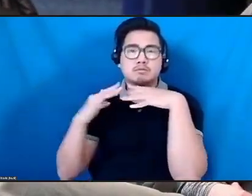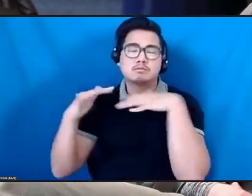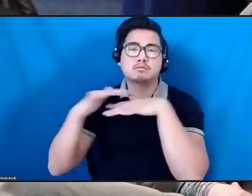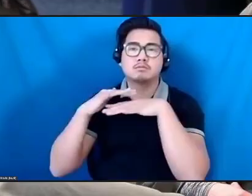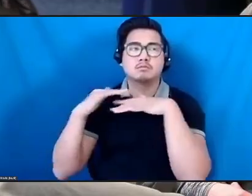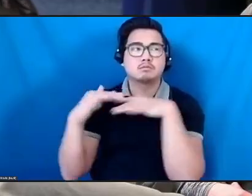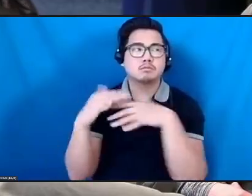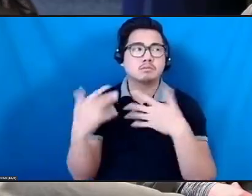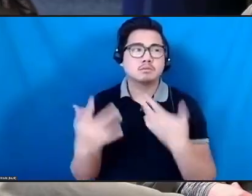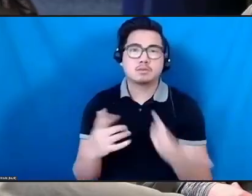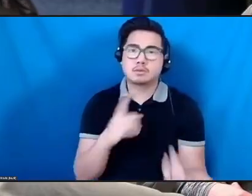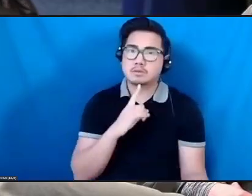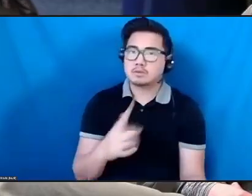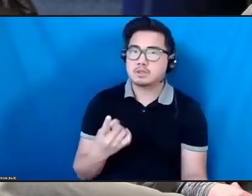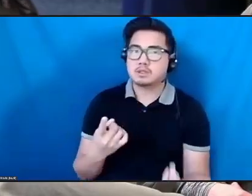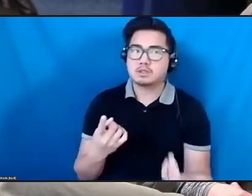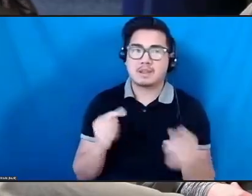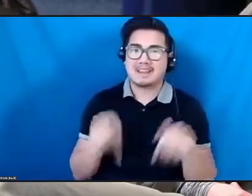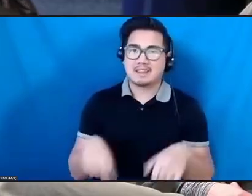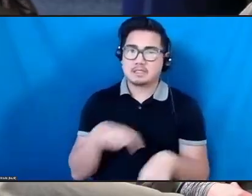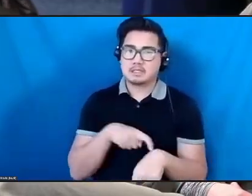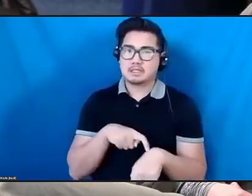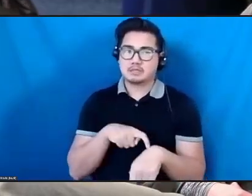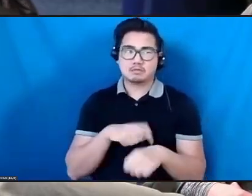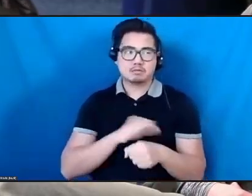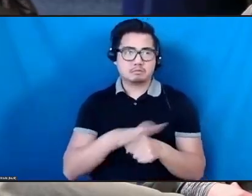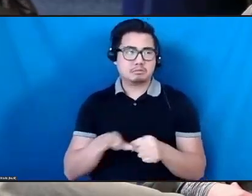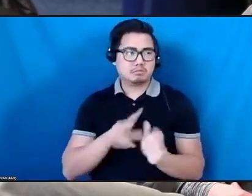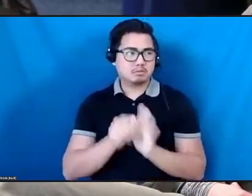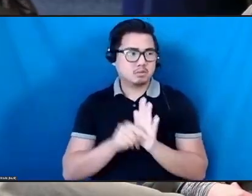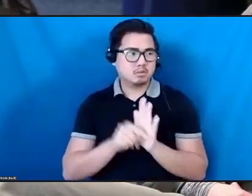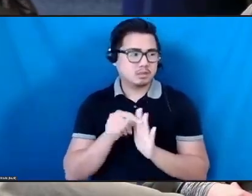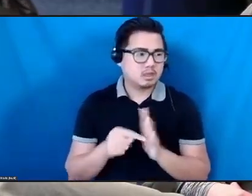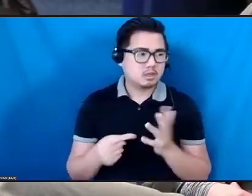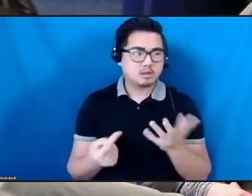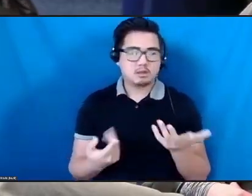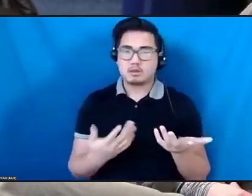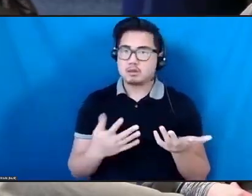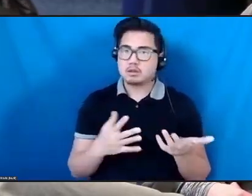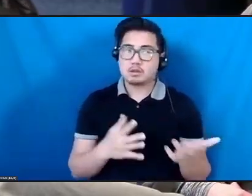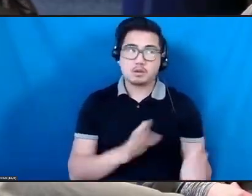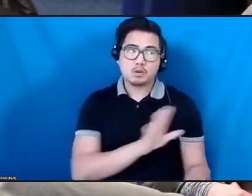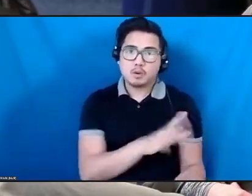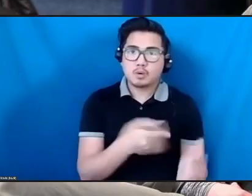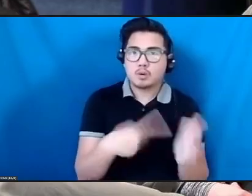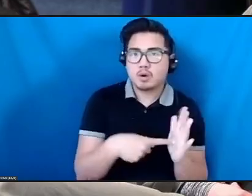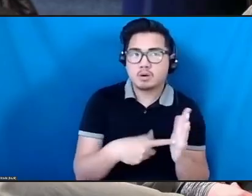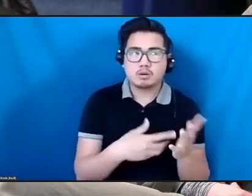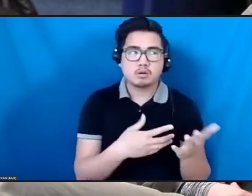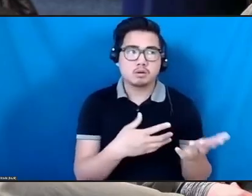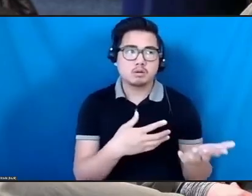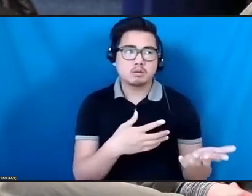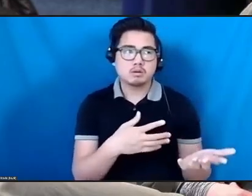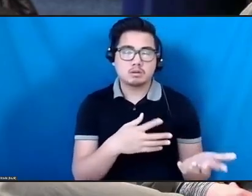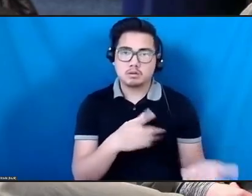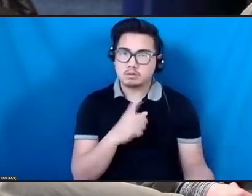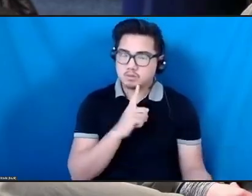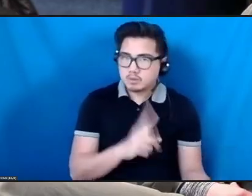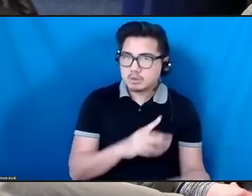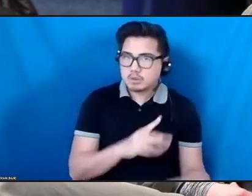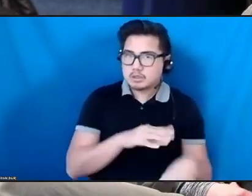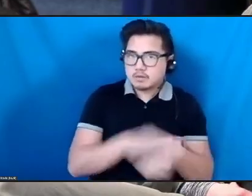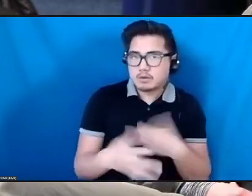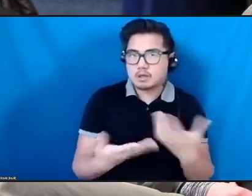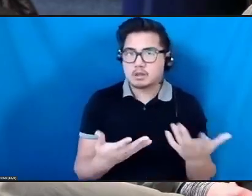you were in the world and what your role was in that world was really, really different. And I think one of the reasons, for example, the